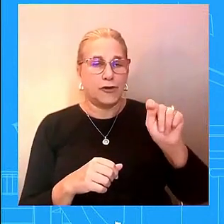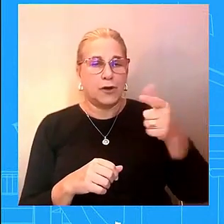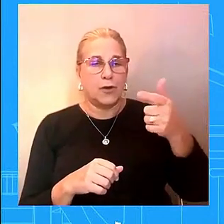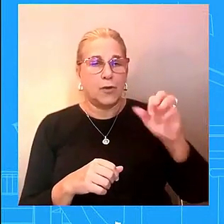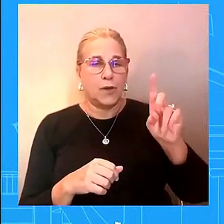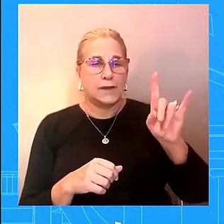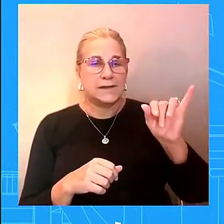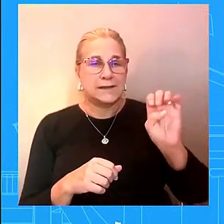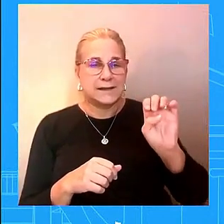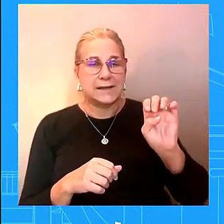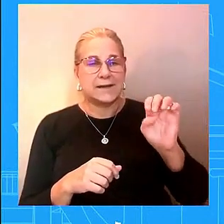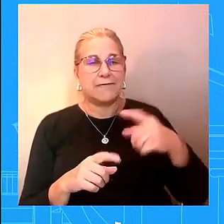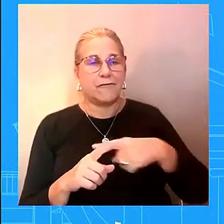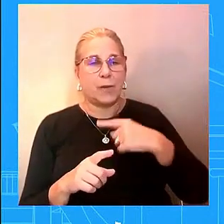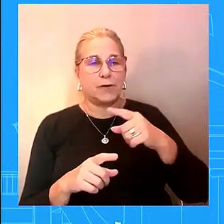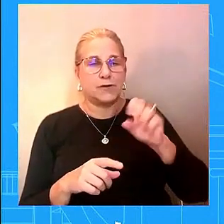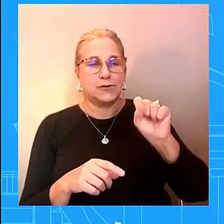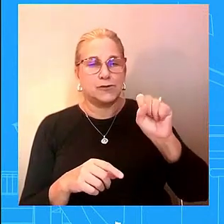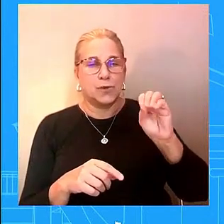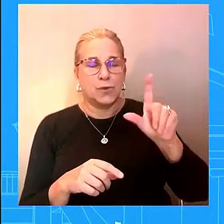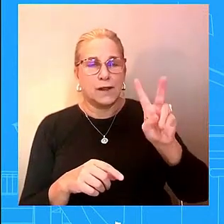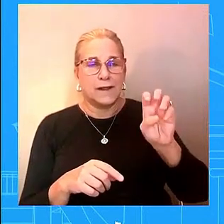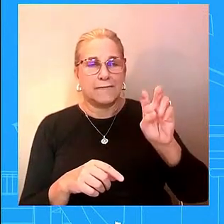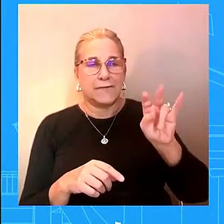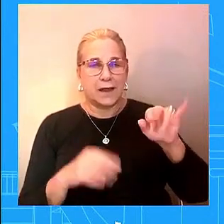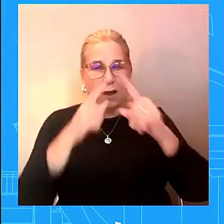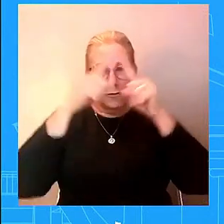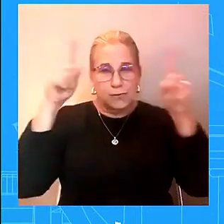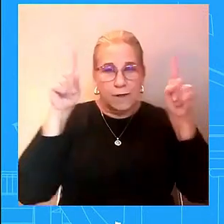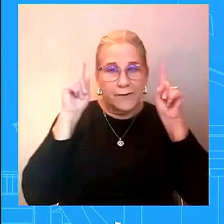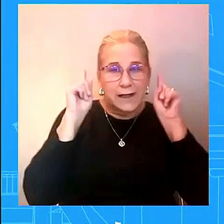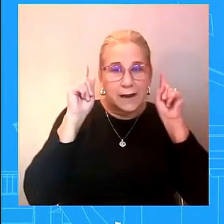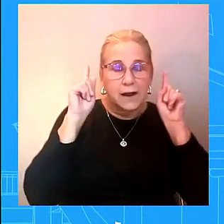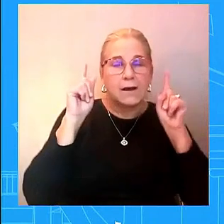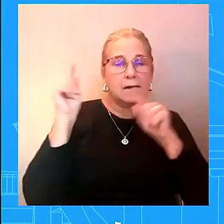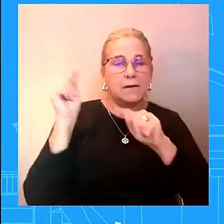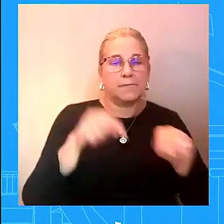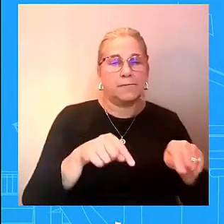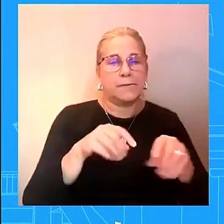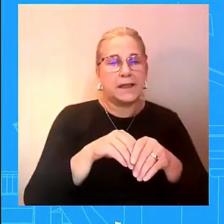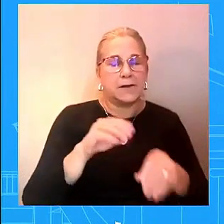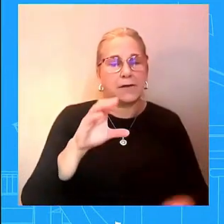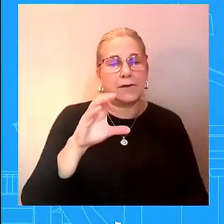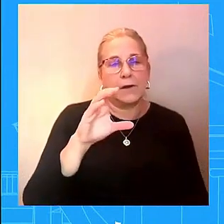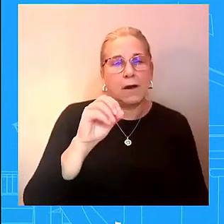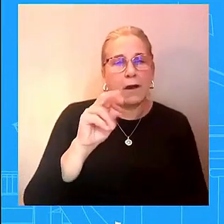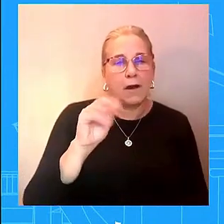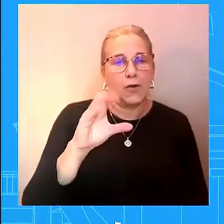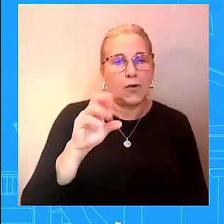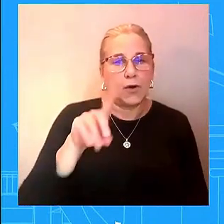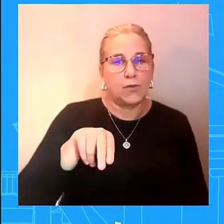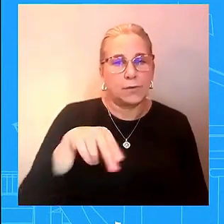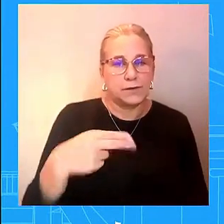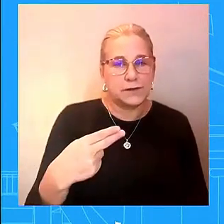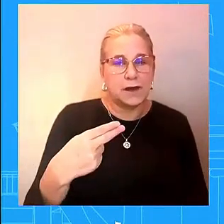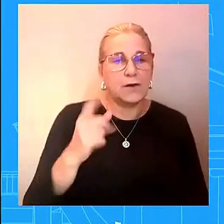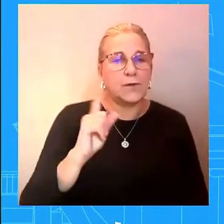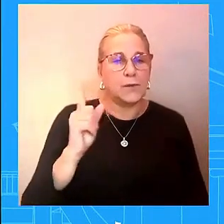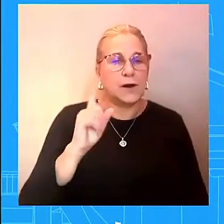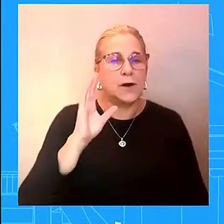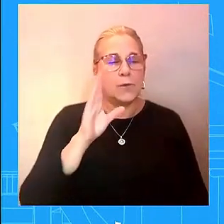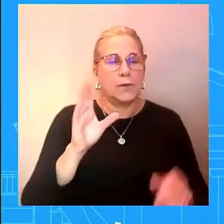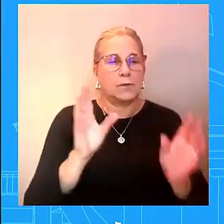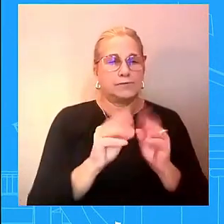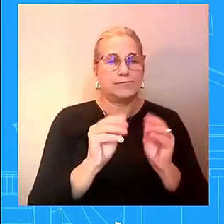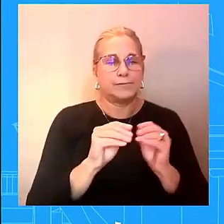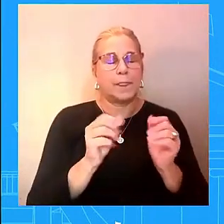bernie sanders to discuss the biden harris administration's work to lower costs of prescription drugs during that event the president is